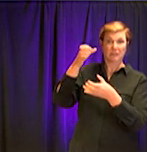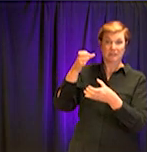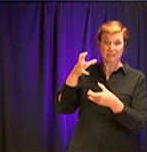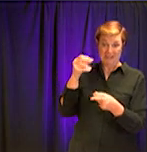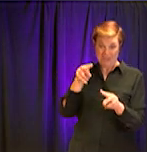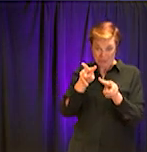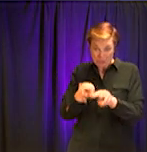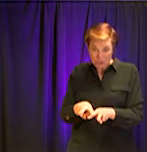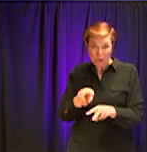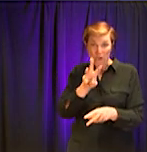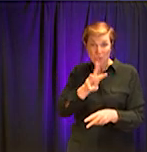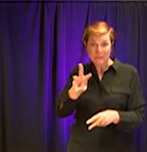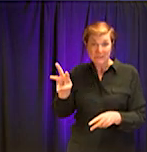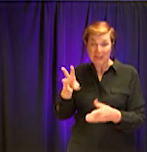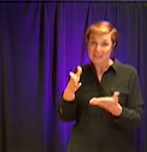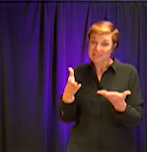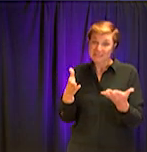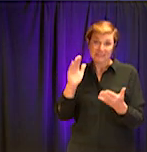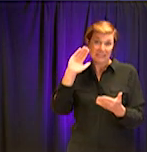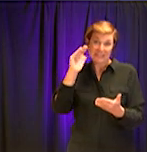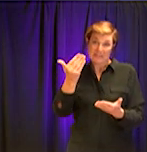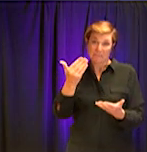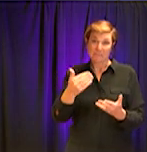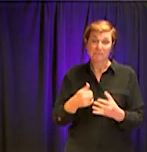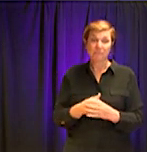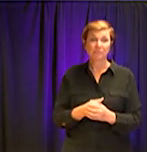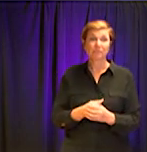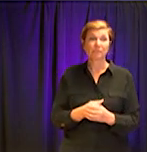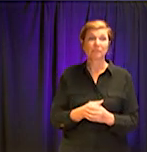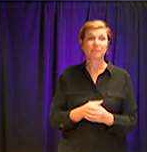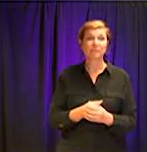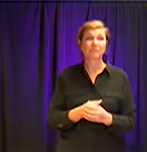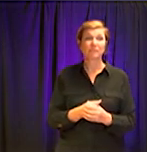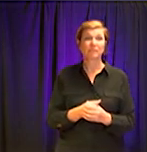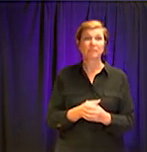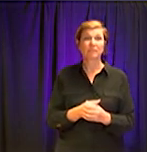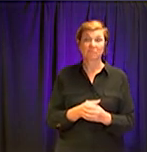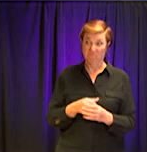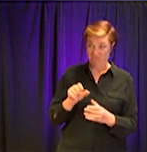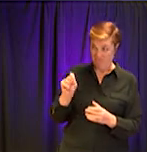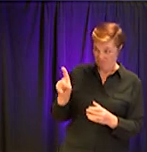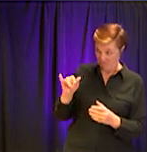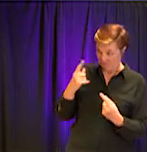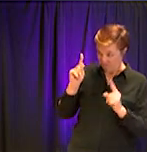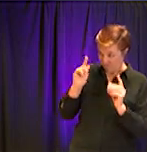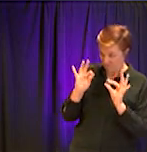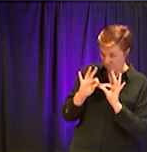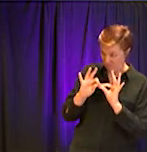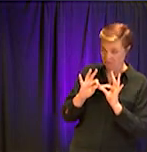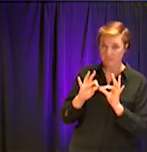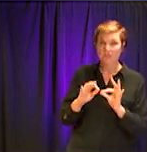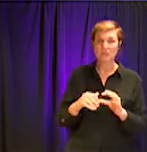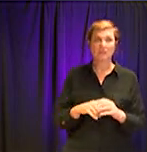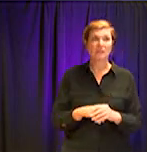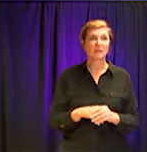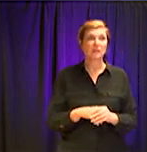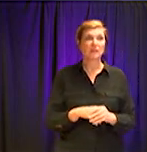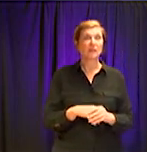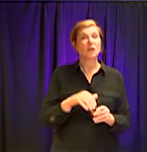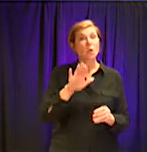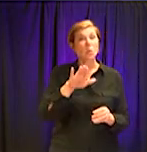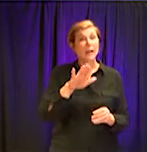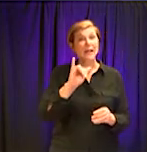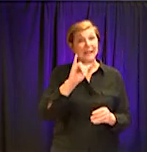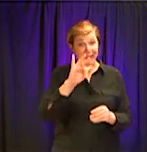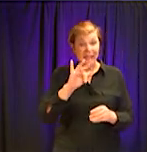but we're desperate. Yeah, it gives a sense of how short we are with equipment. Is that effective? Anything that prevents droplet spread is